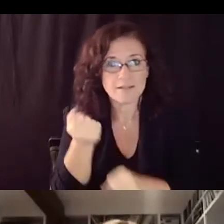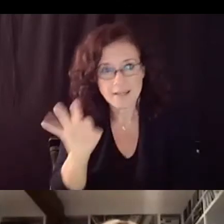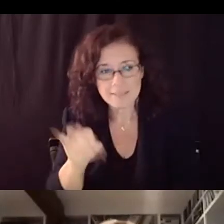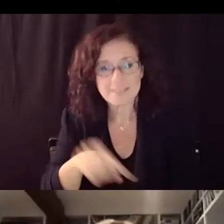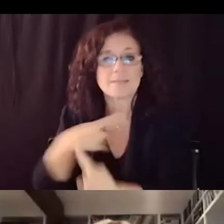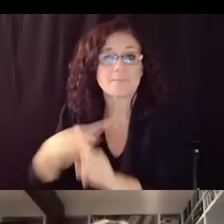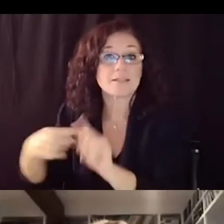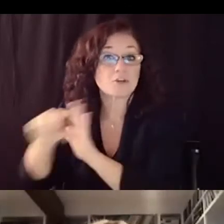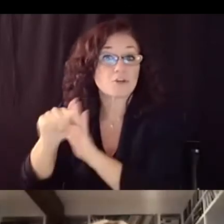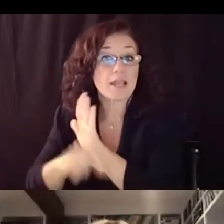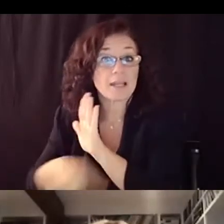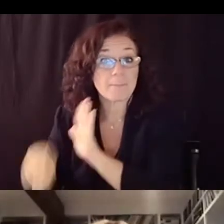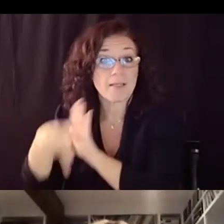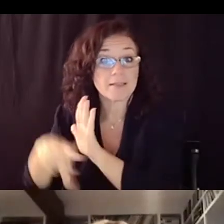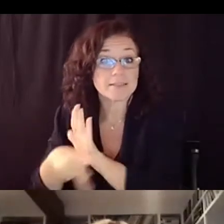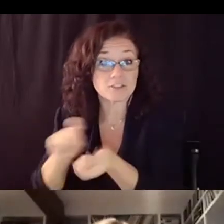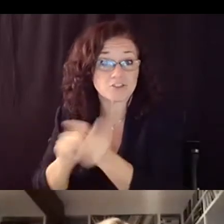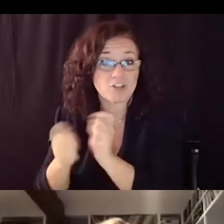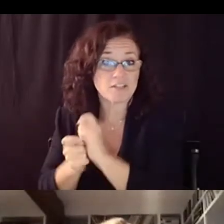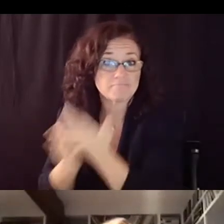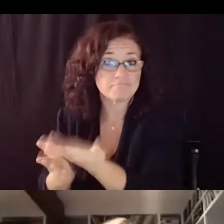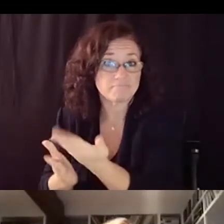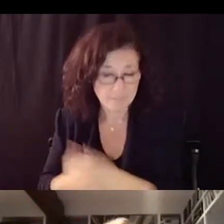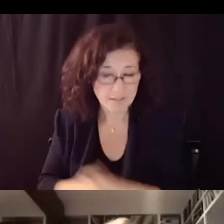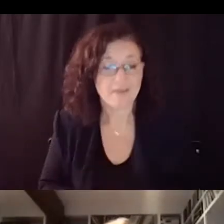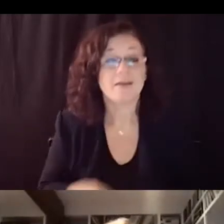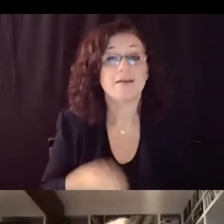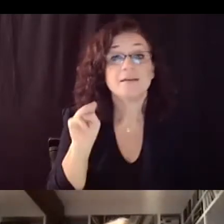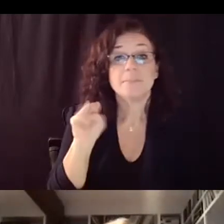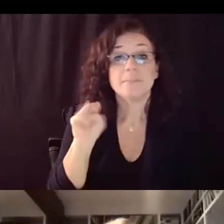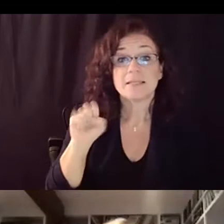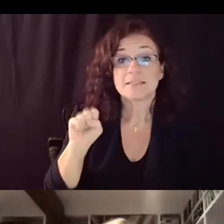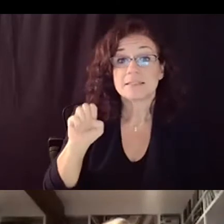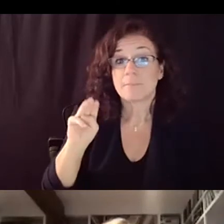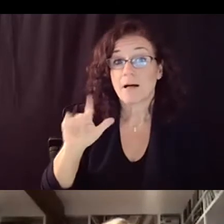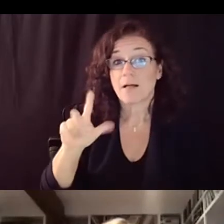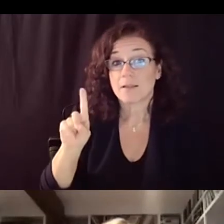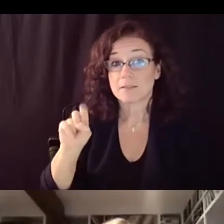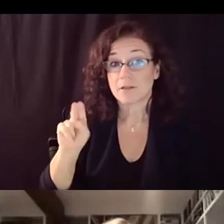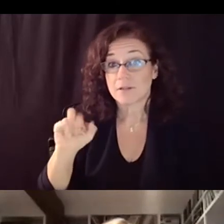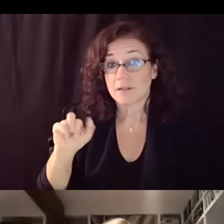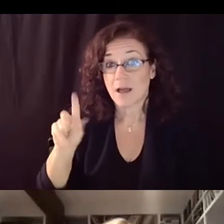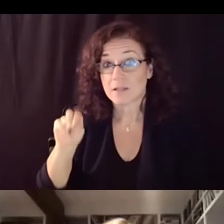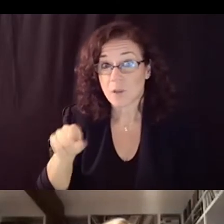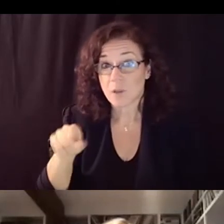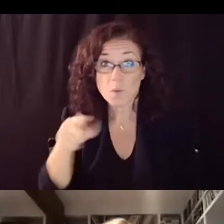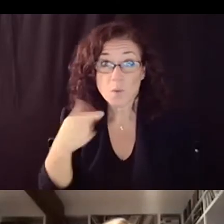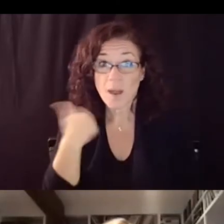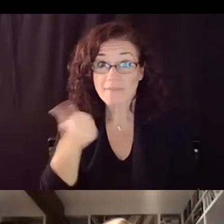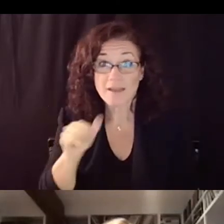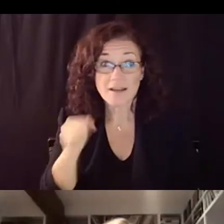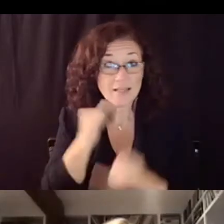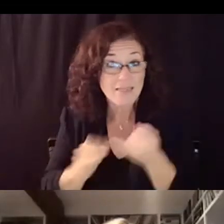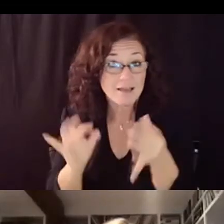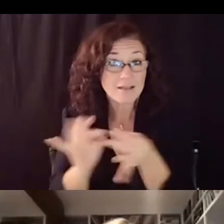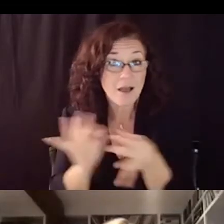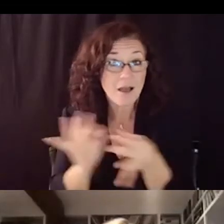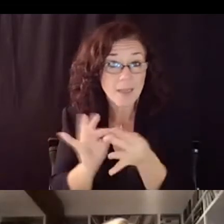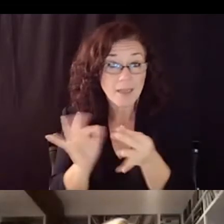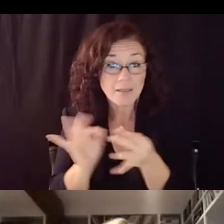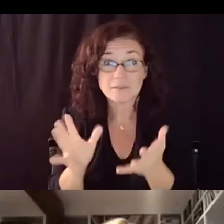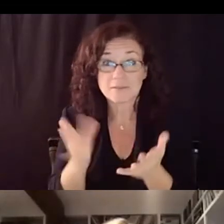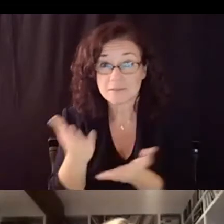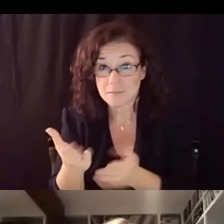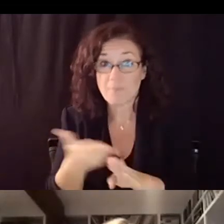policy changes um miss maldonado would you like to say anything before i turn it over to the board for questions and comments